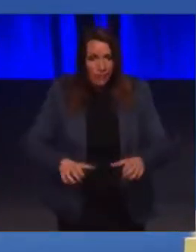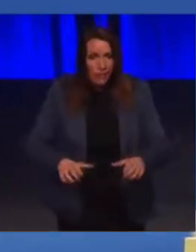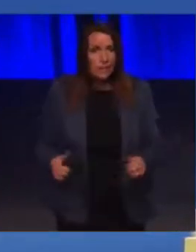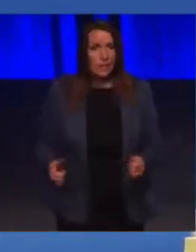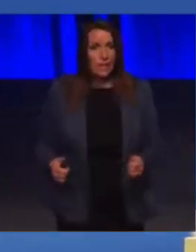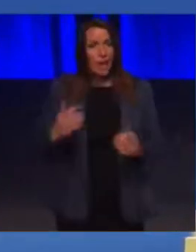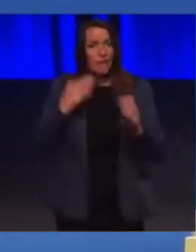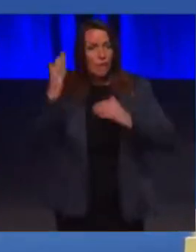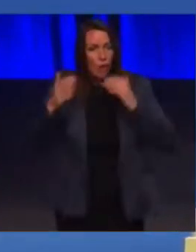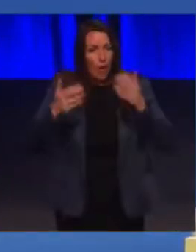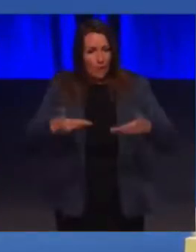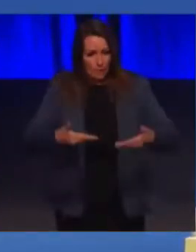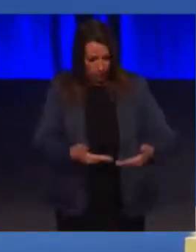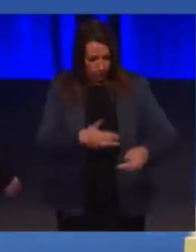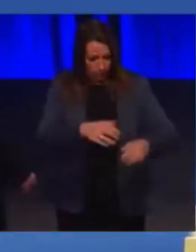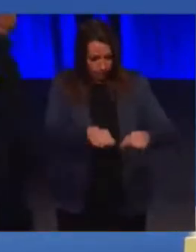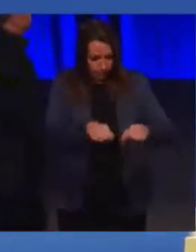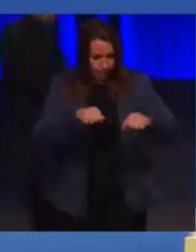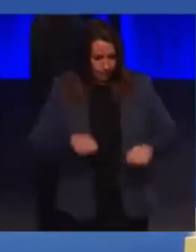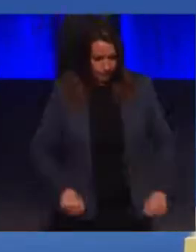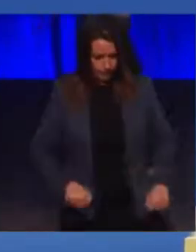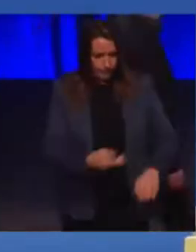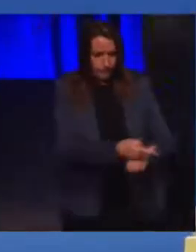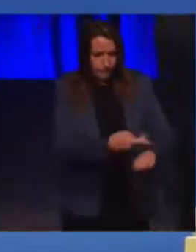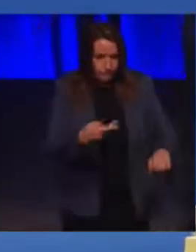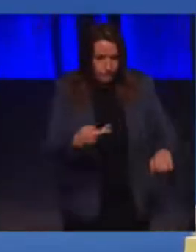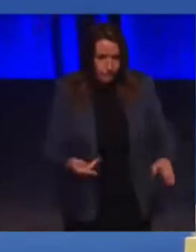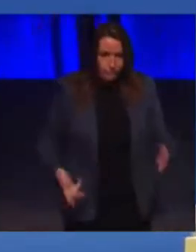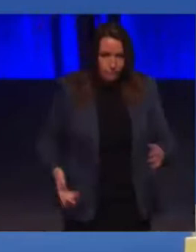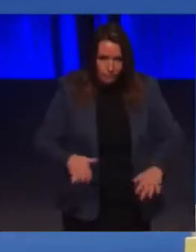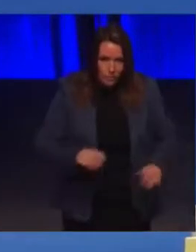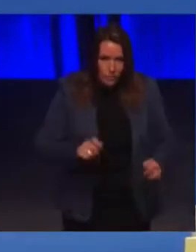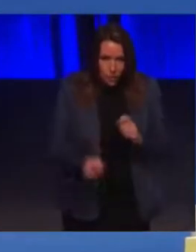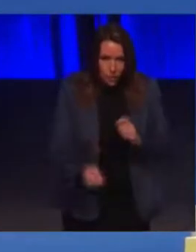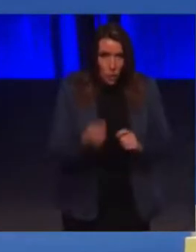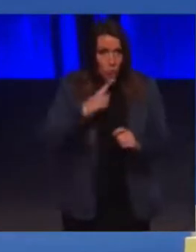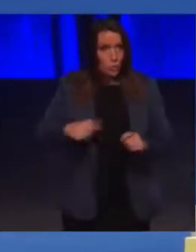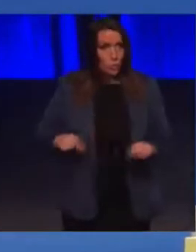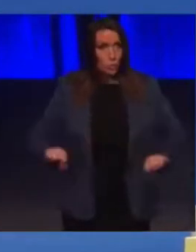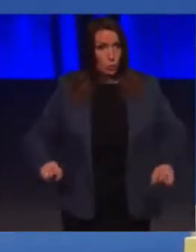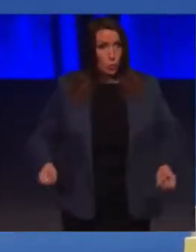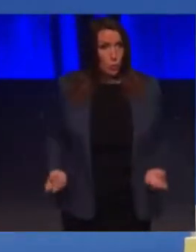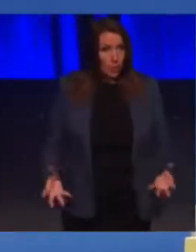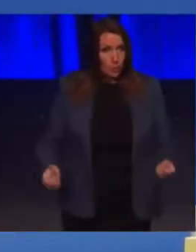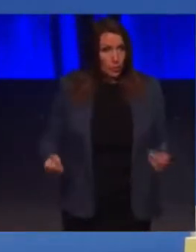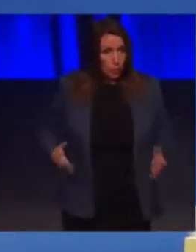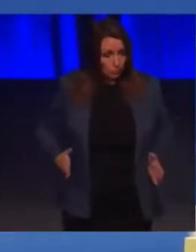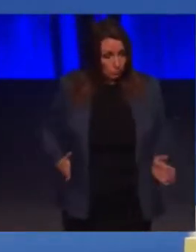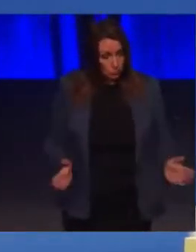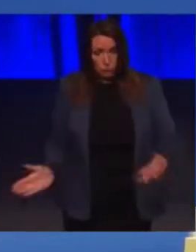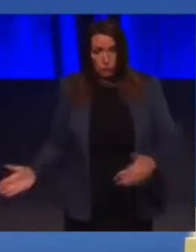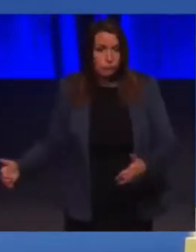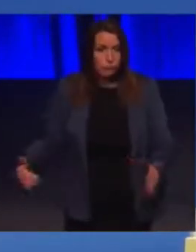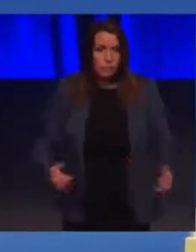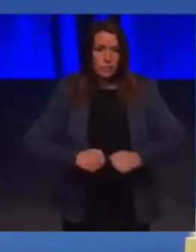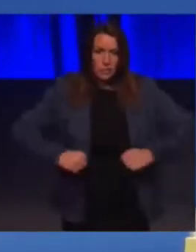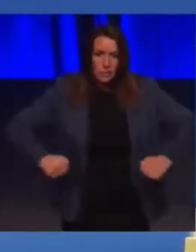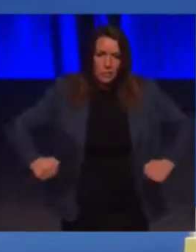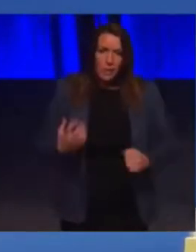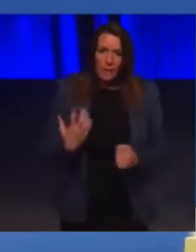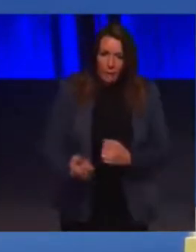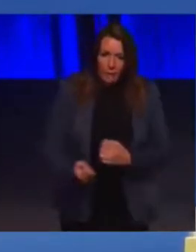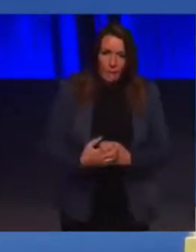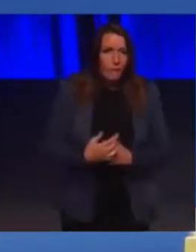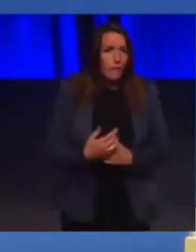hoist, and the space to manoeuvre about with a wheelchair. These are life-changing facilities for people with profound and